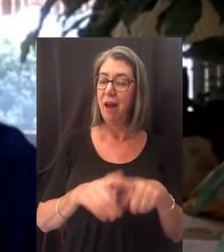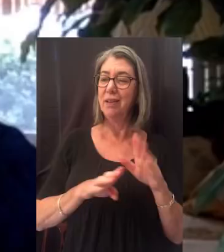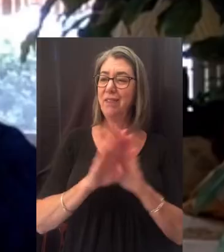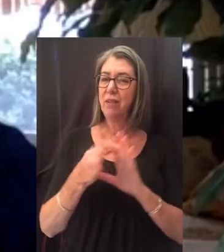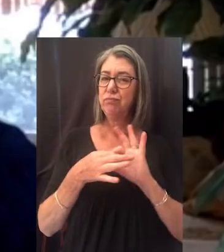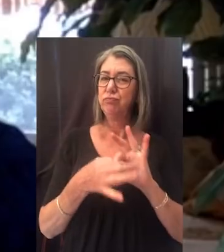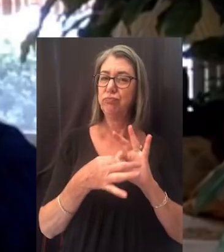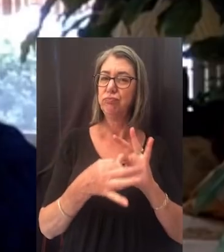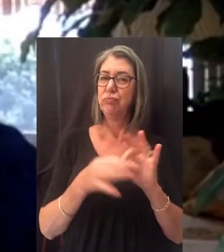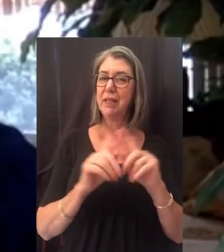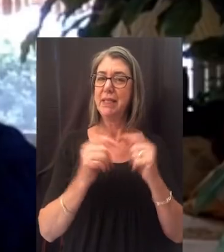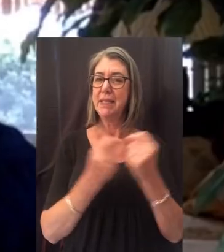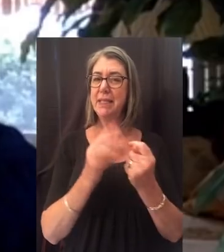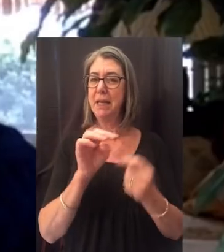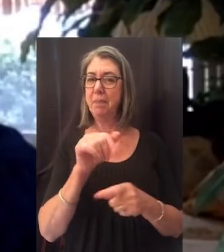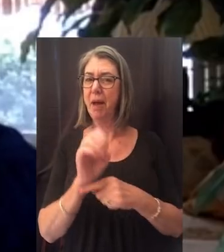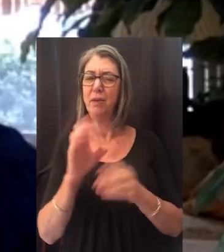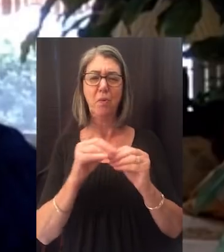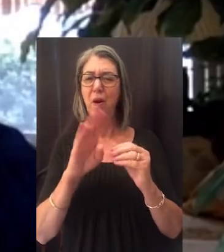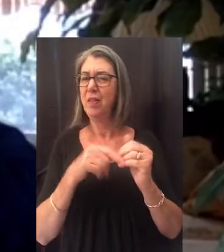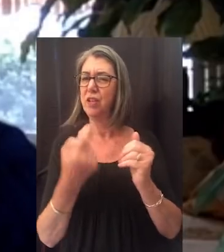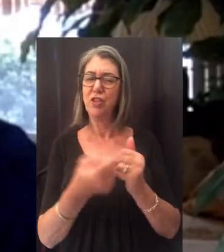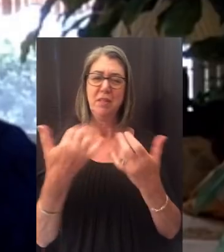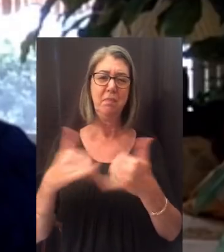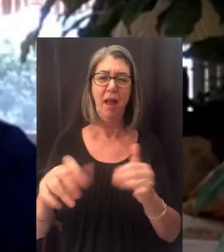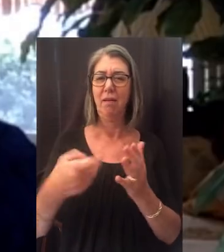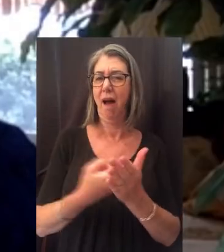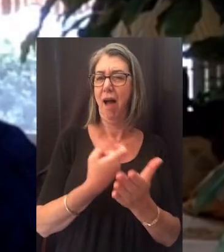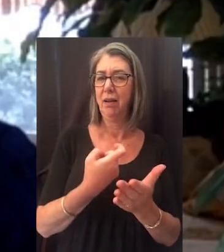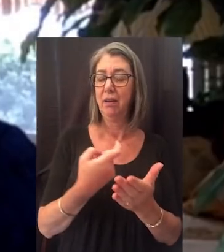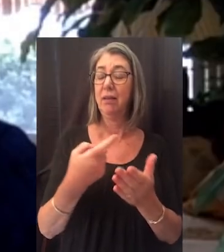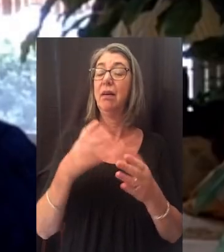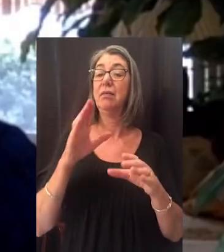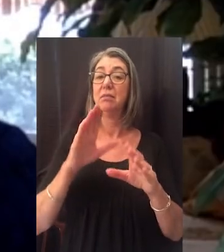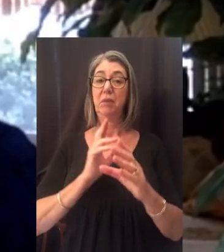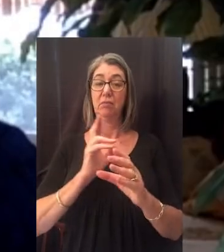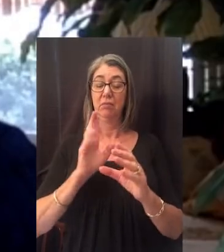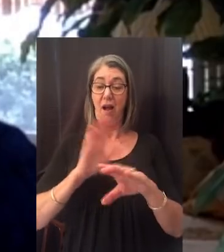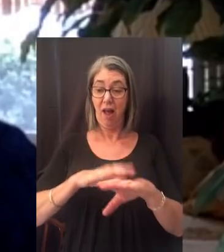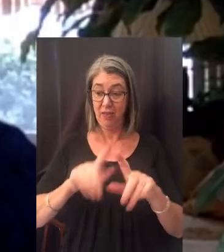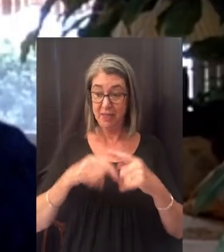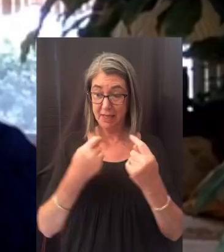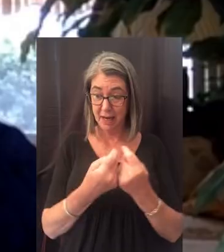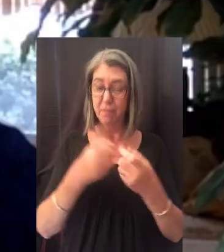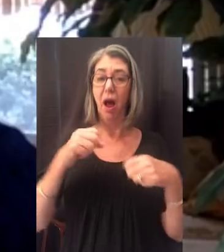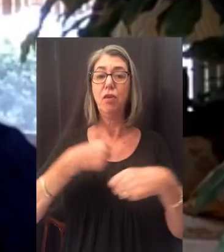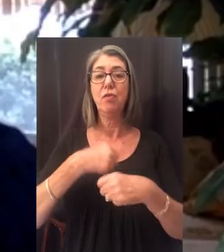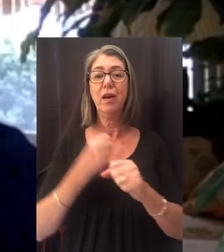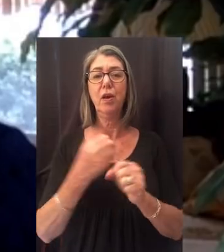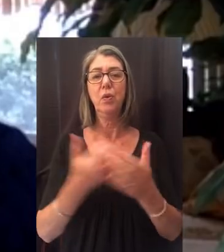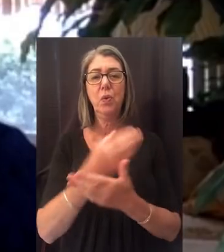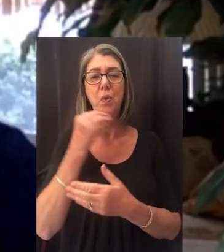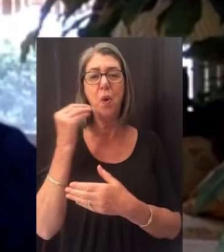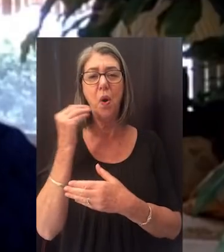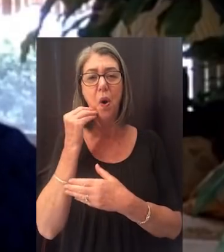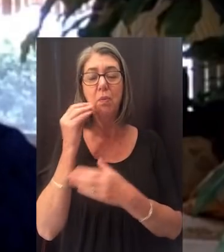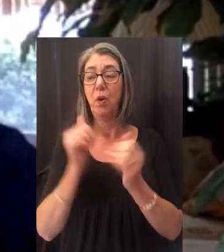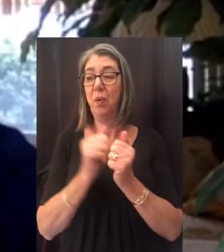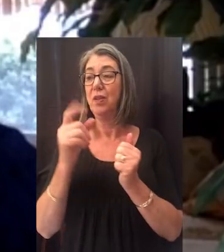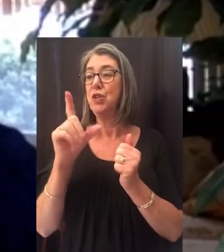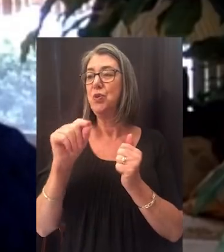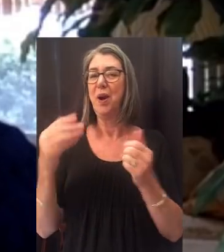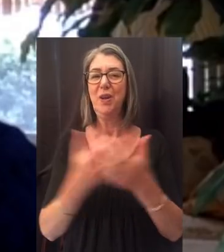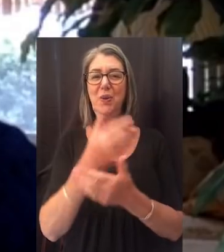bonds with teammates that went beyond the field. By being on the team, I was able to create a new home alongside 20 new